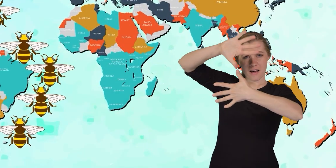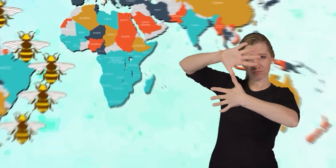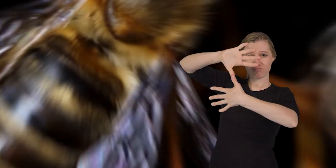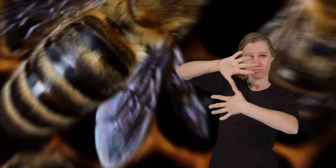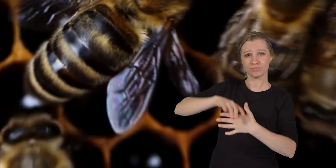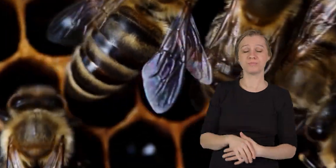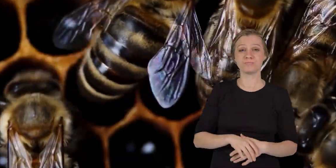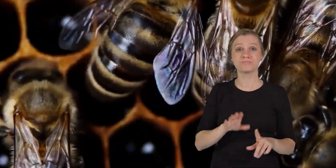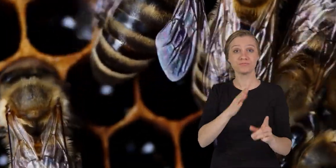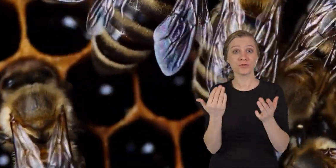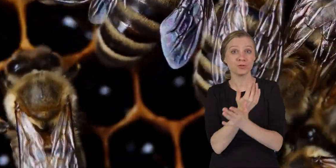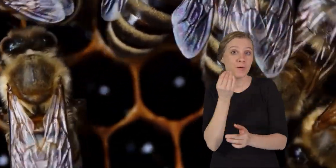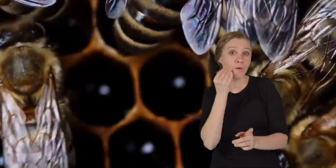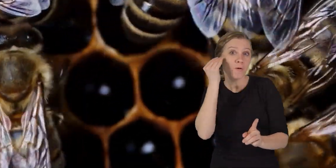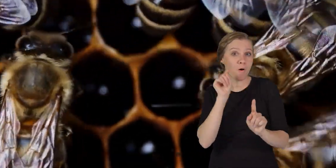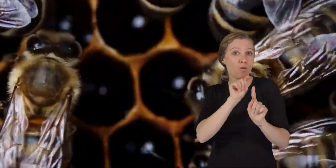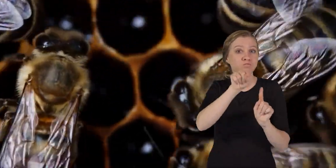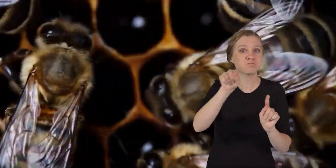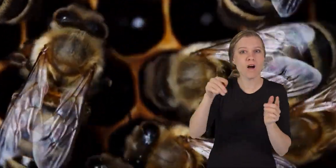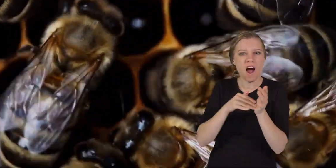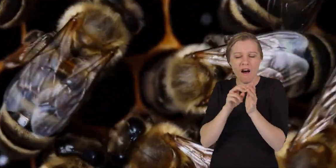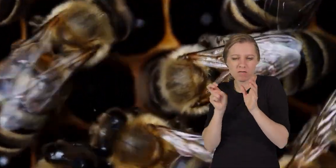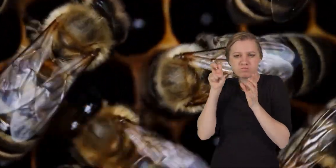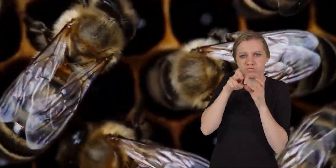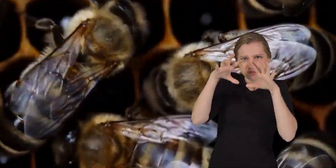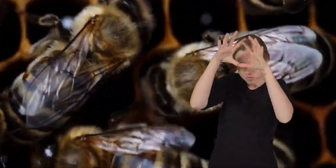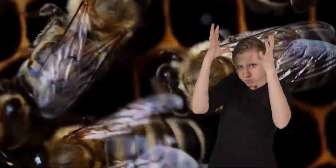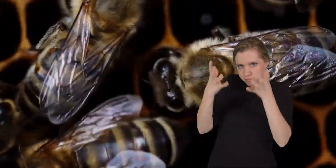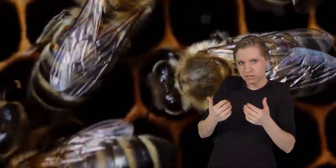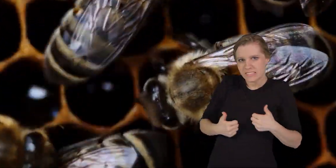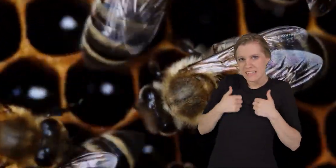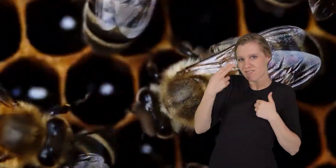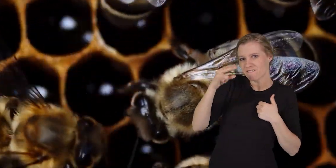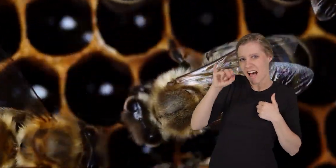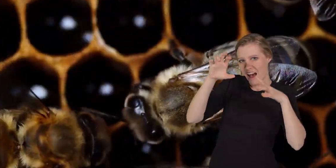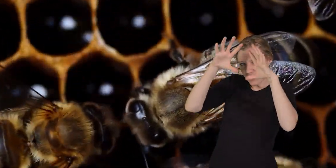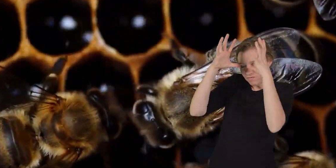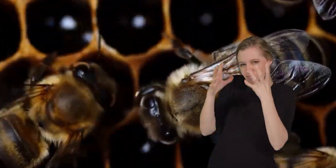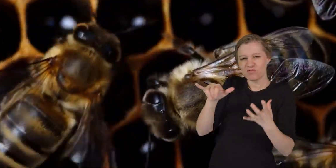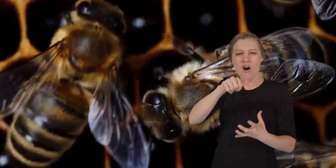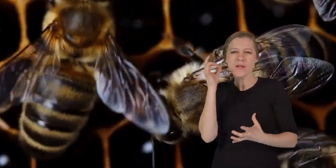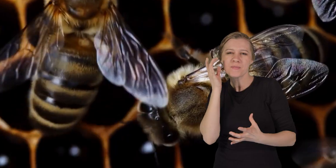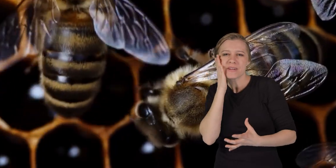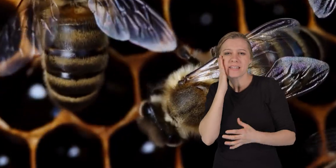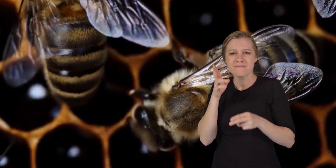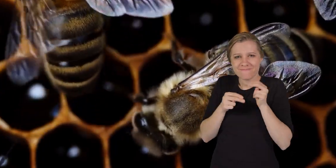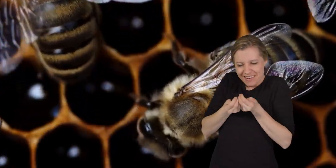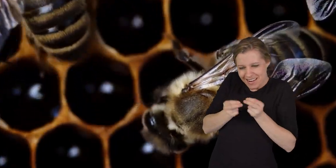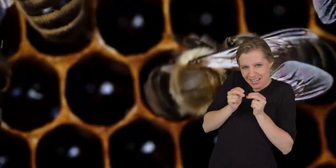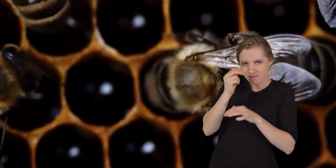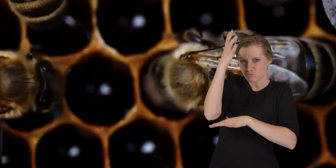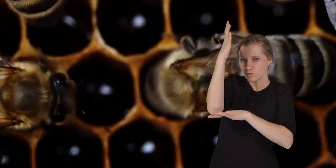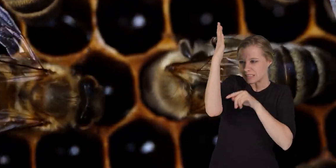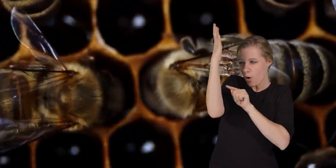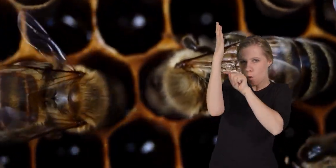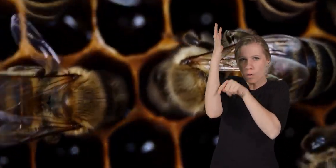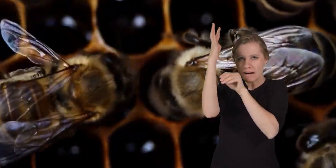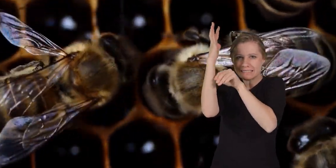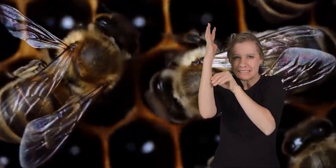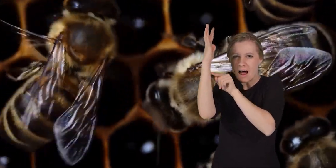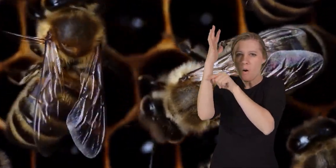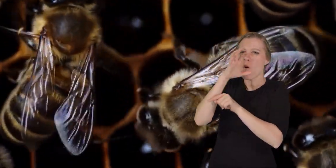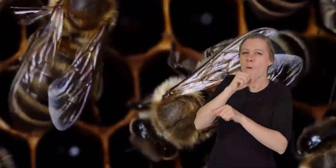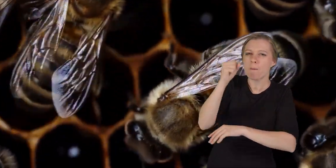Americas. In their new homes, they often live in hives, like other bees, and build their nests in hollow trees,